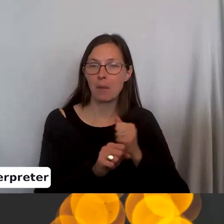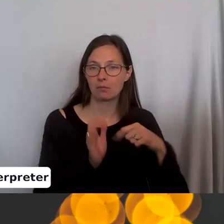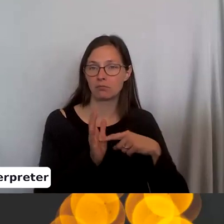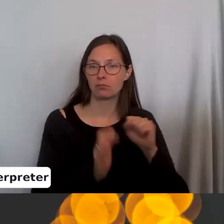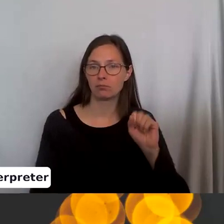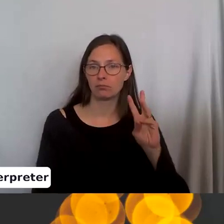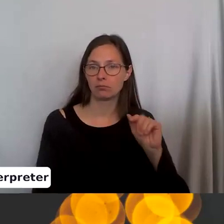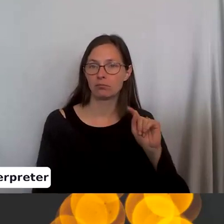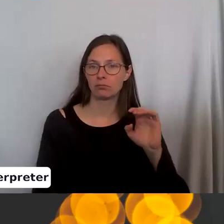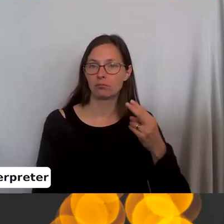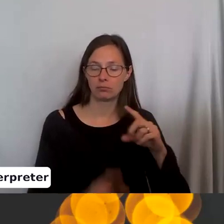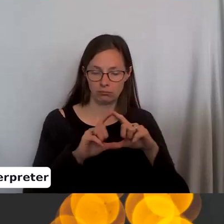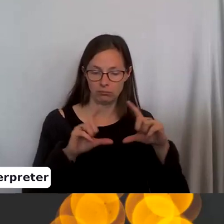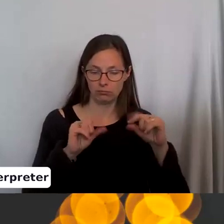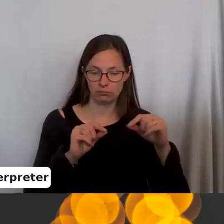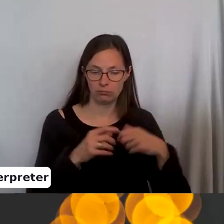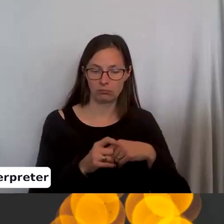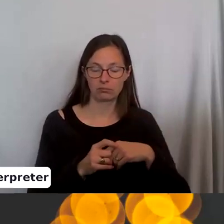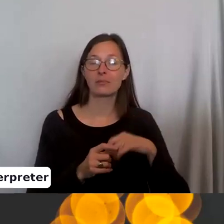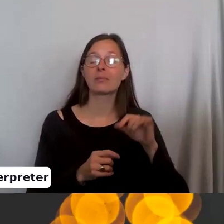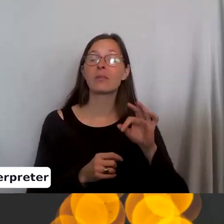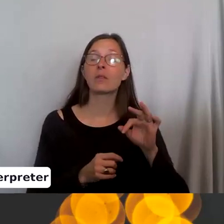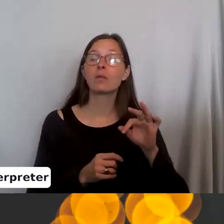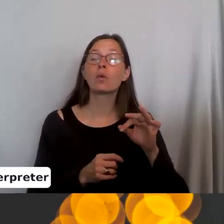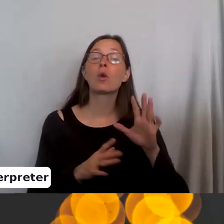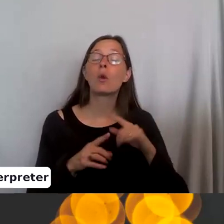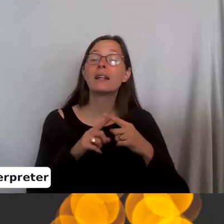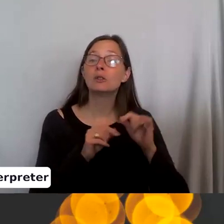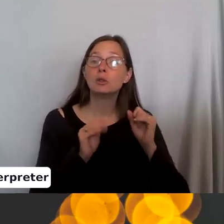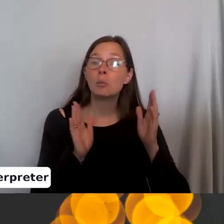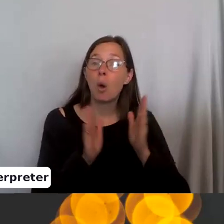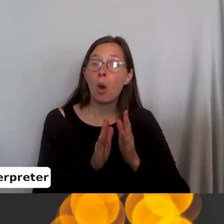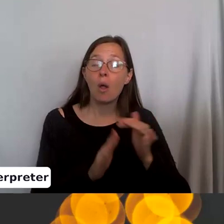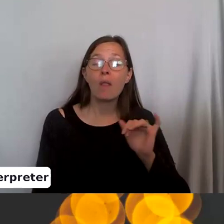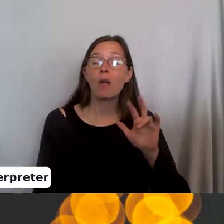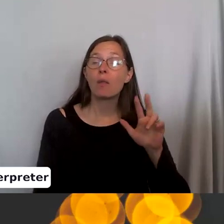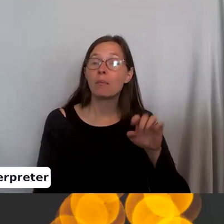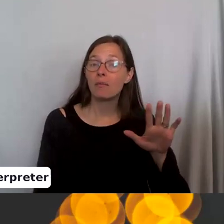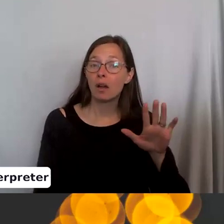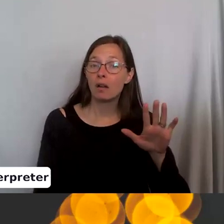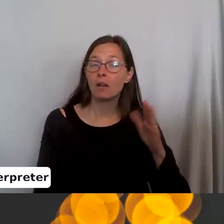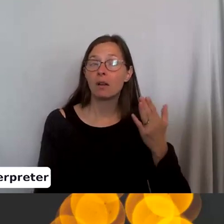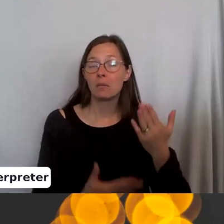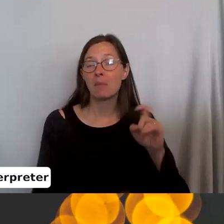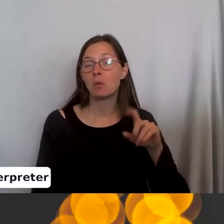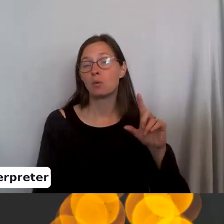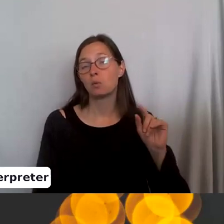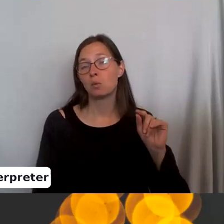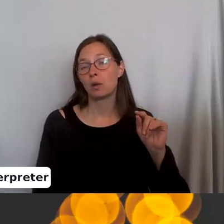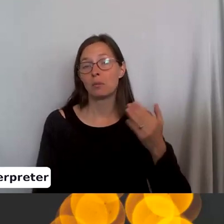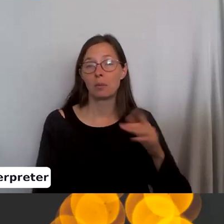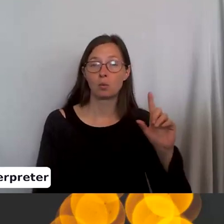uh, if you're on a smaller needle, like a 3.5, I'm going to guess you're going to need 20 or 22 stitches,